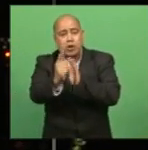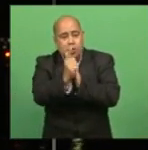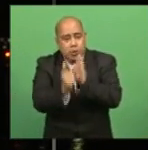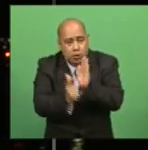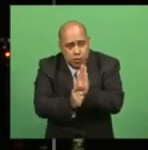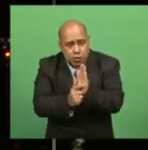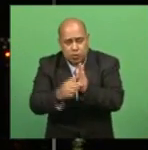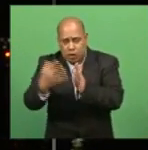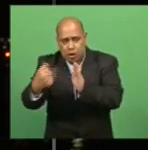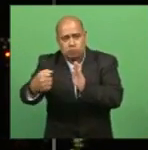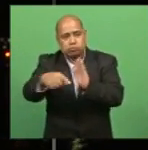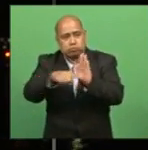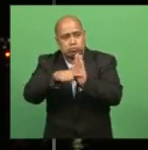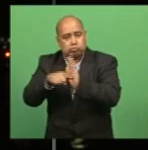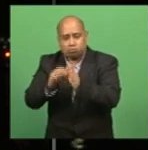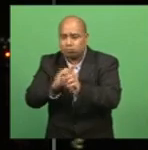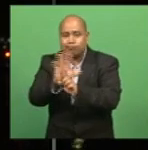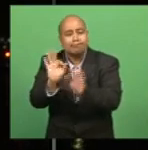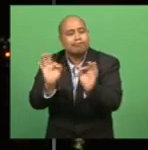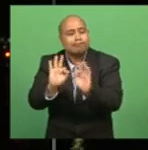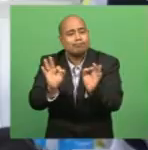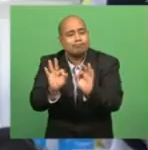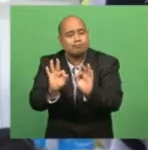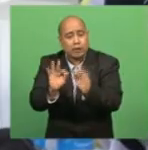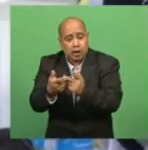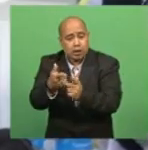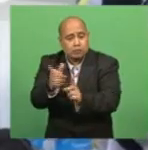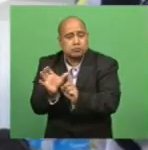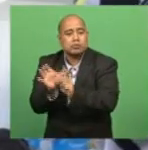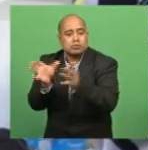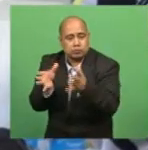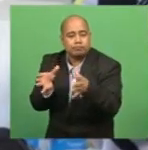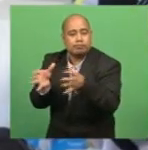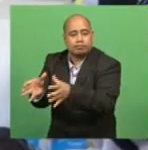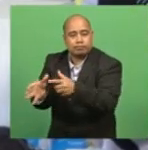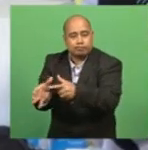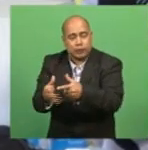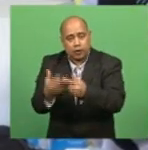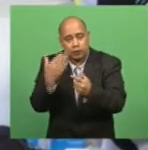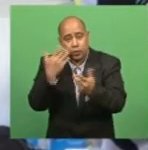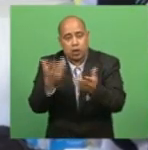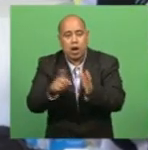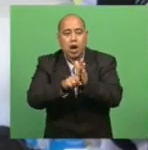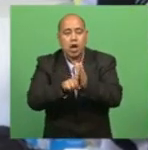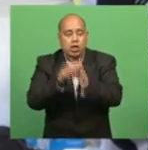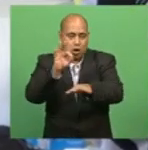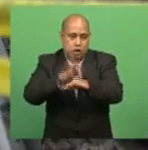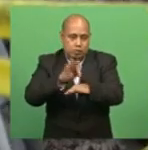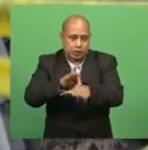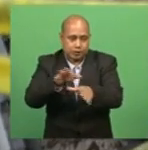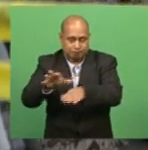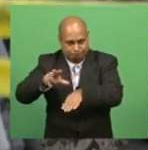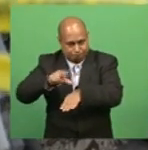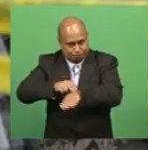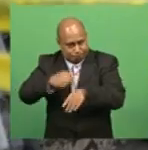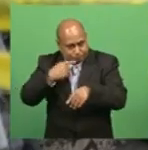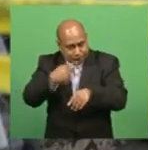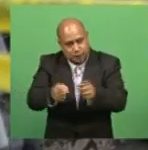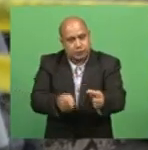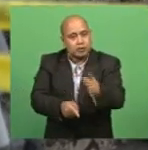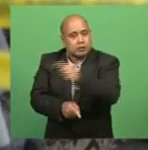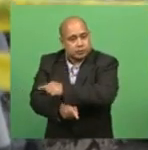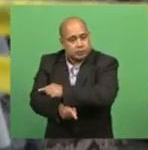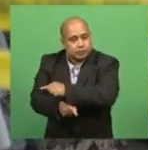However, they are in isolation in Laotoka Hospital. Dr. Thundrabu says they will be tested again on the 14th of next month.